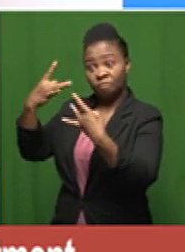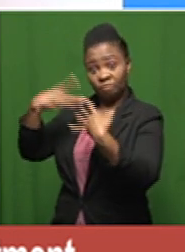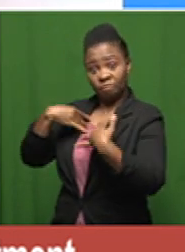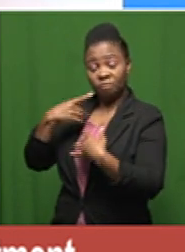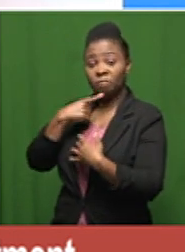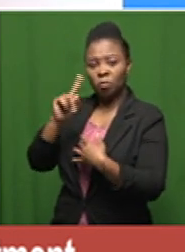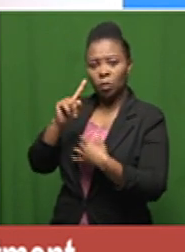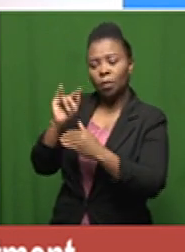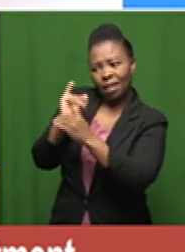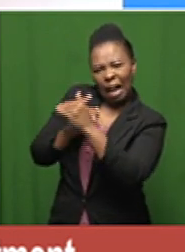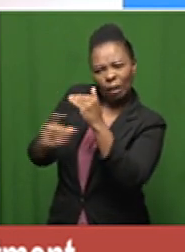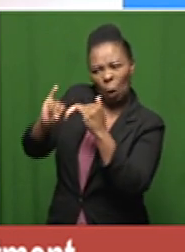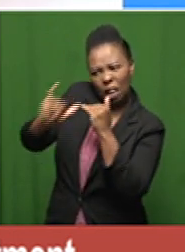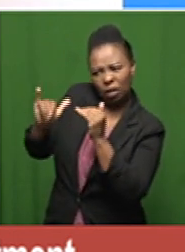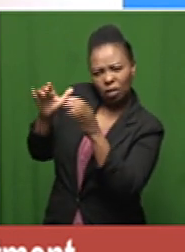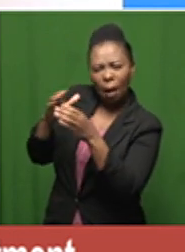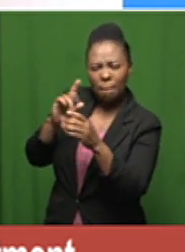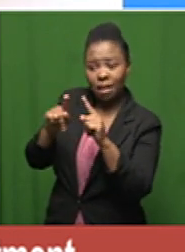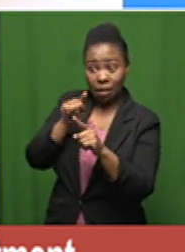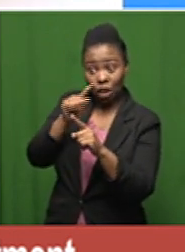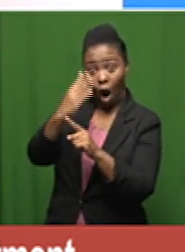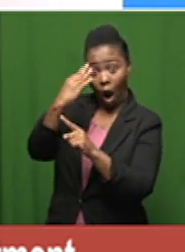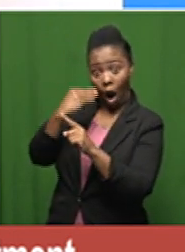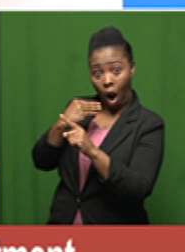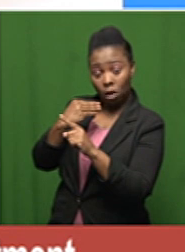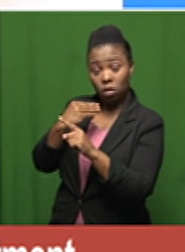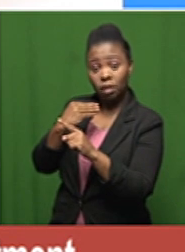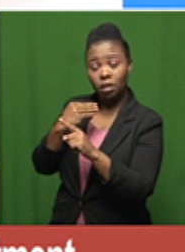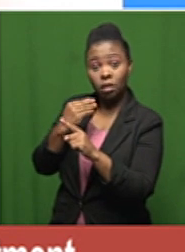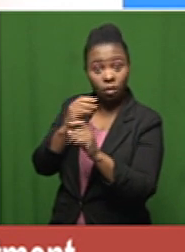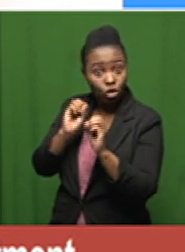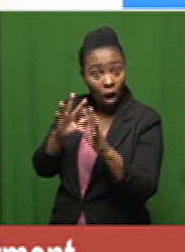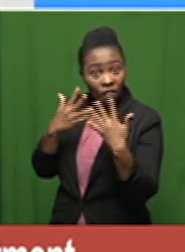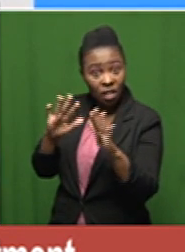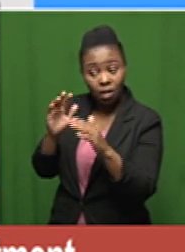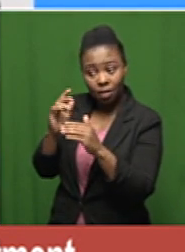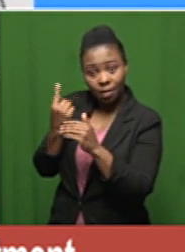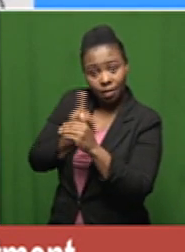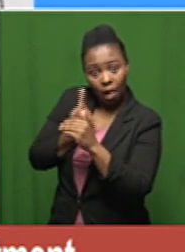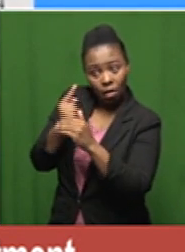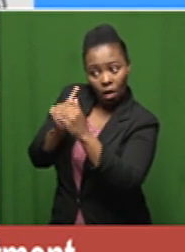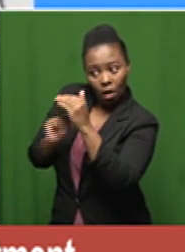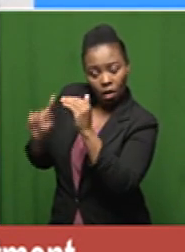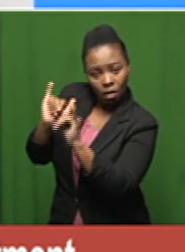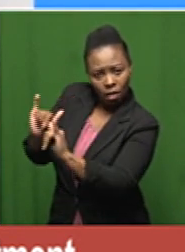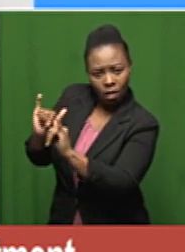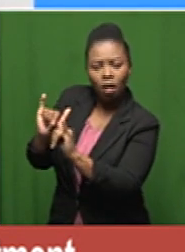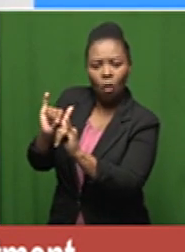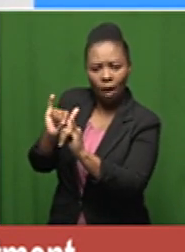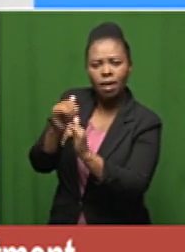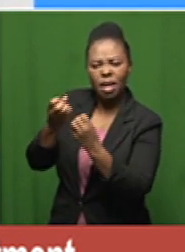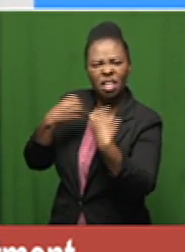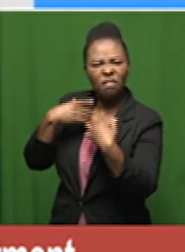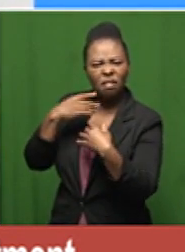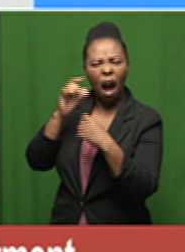immediate isolation she actually asked me if i if i started isolating and i said yes they made me aware of one medication